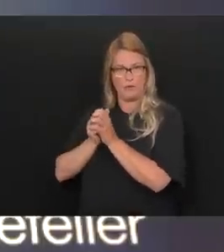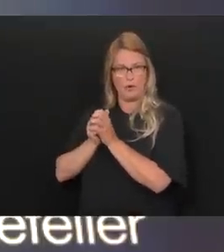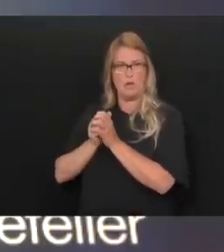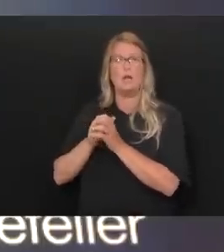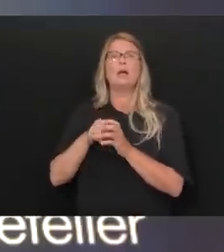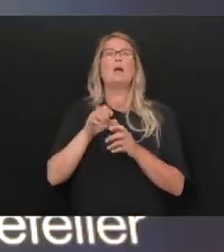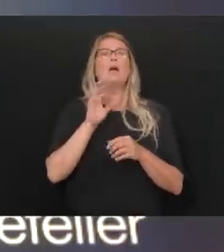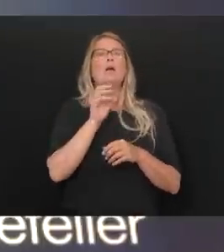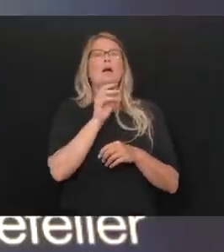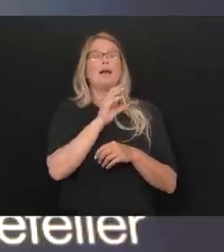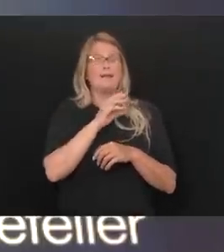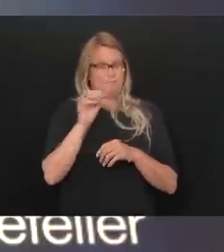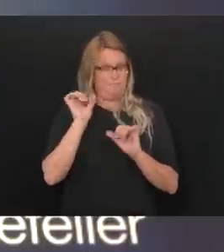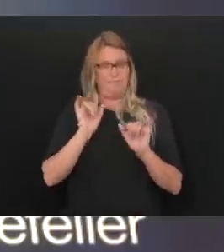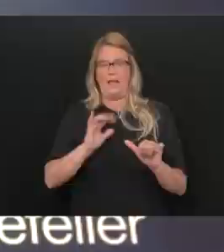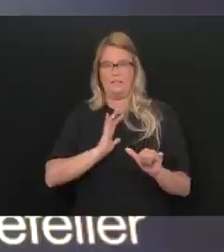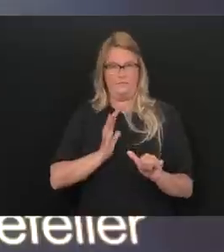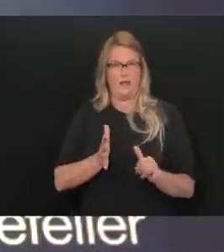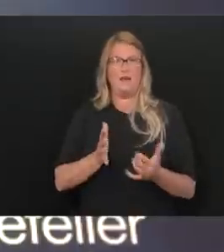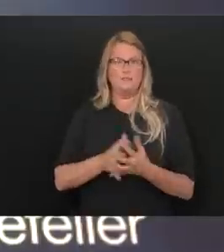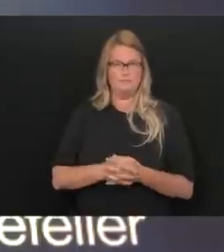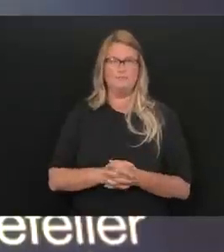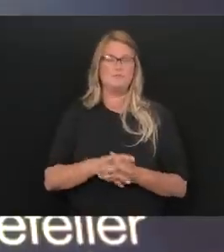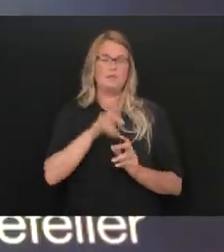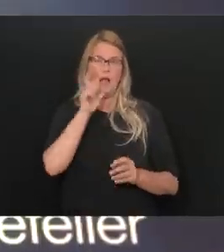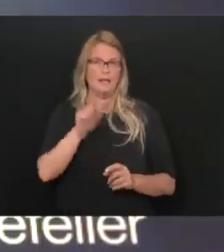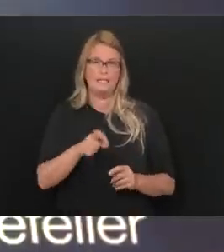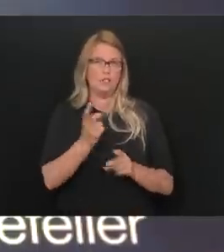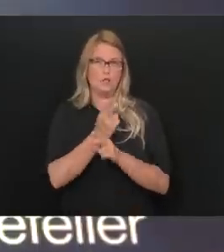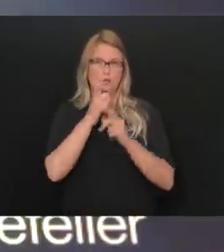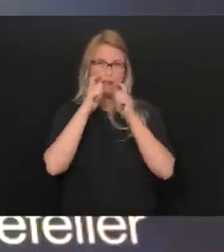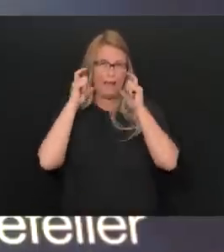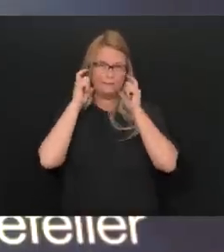chronically with, then it's fine not to wear a mask, in my opinion.